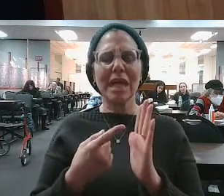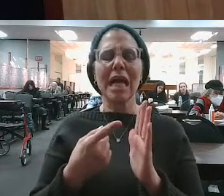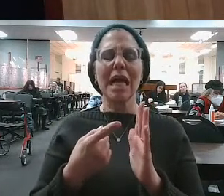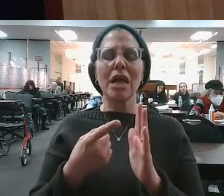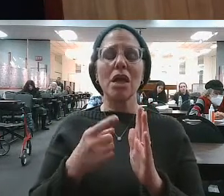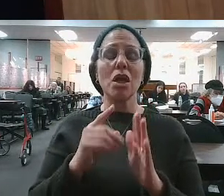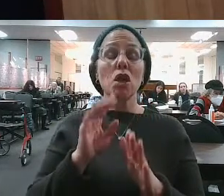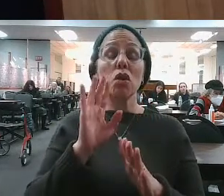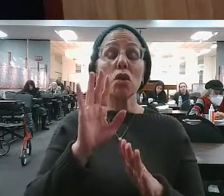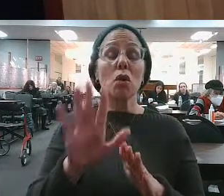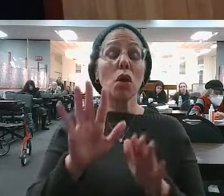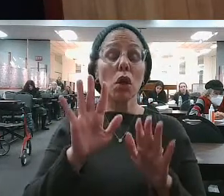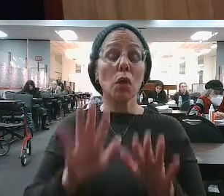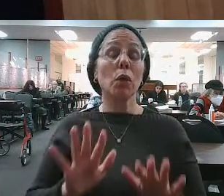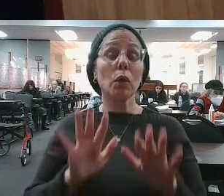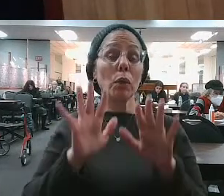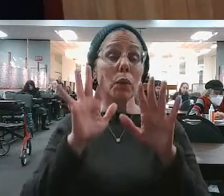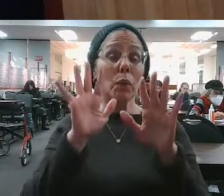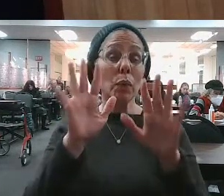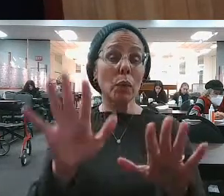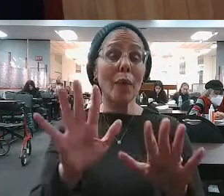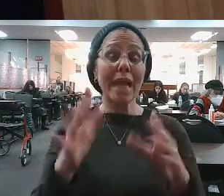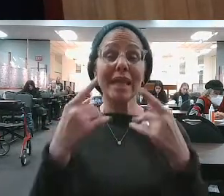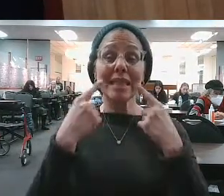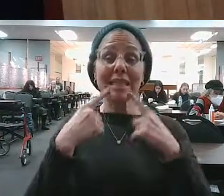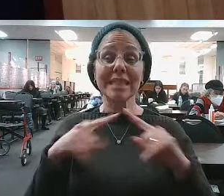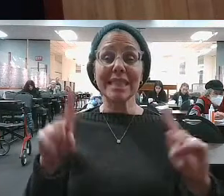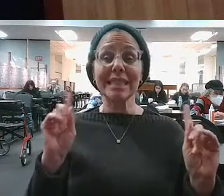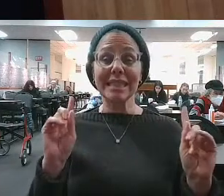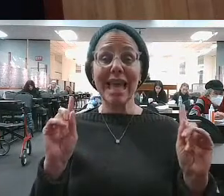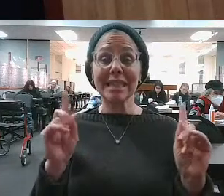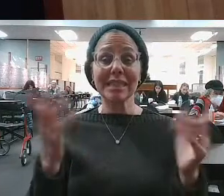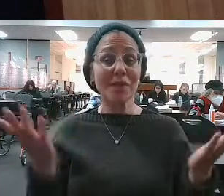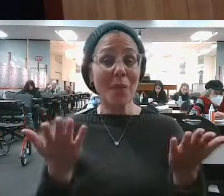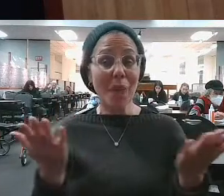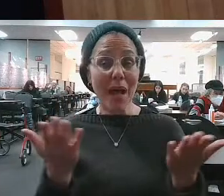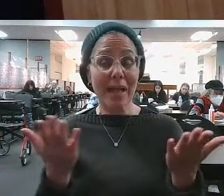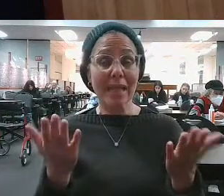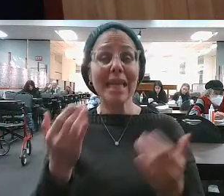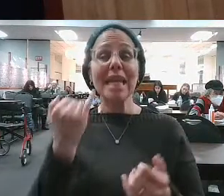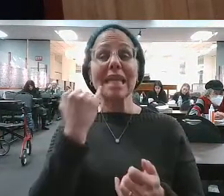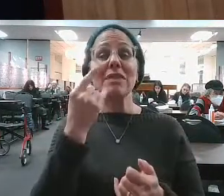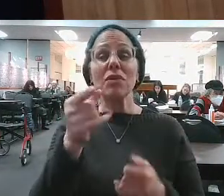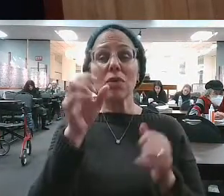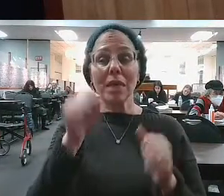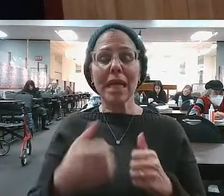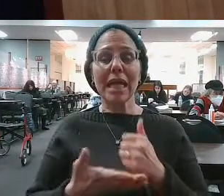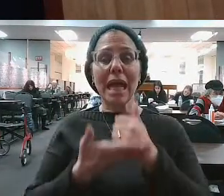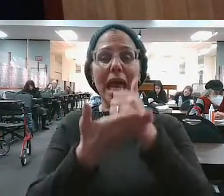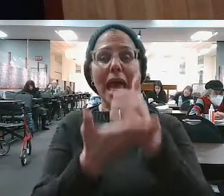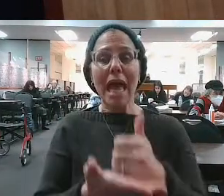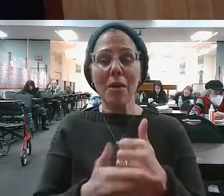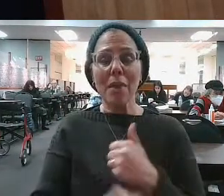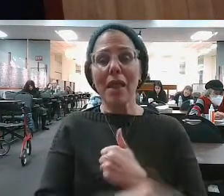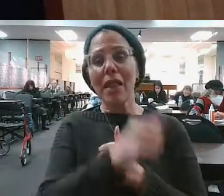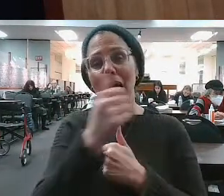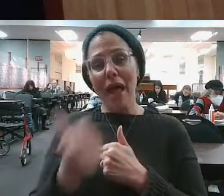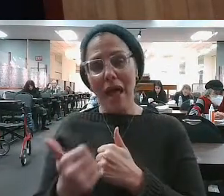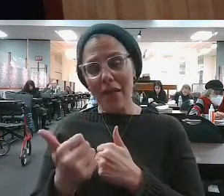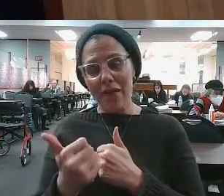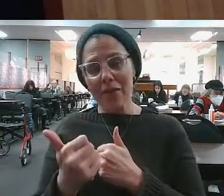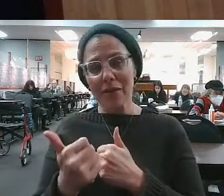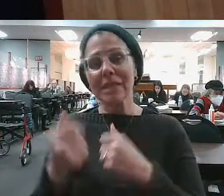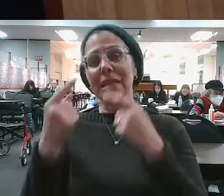what you do for yourself or by yourself, but it's the ability to enable others to